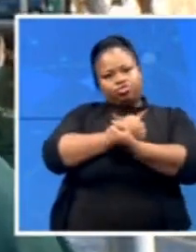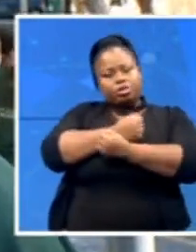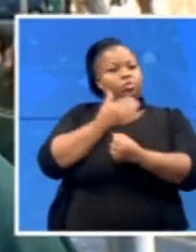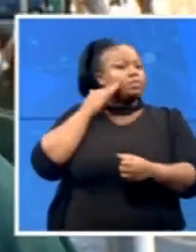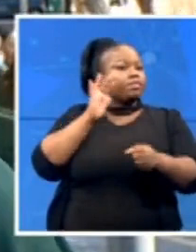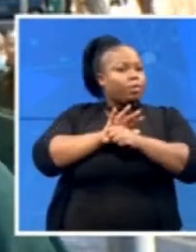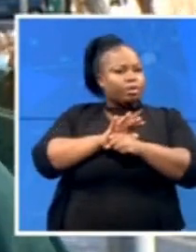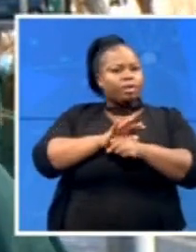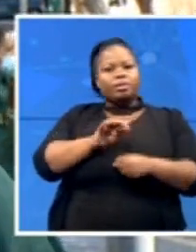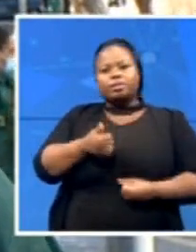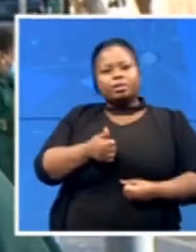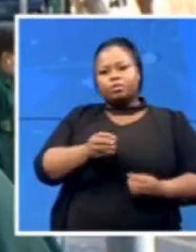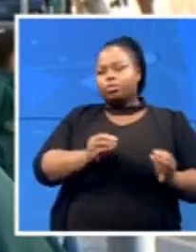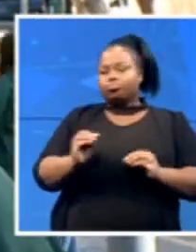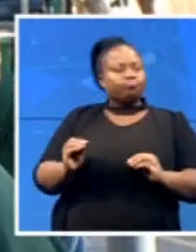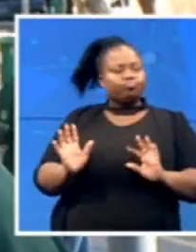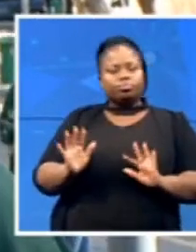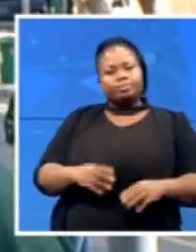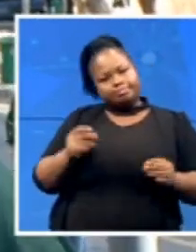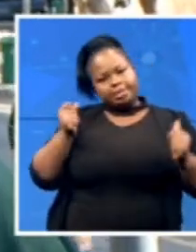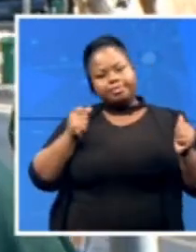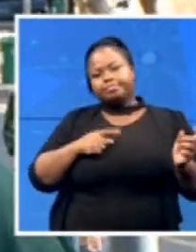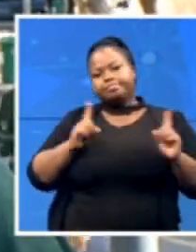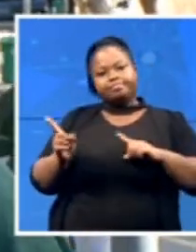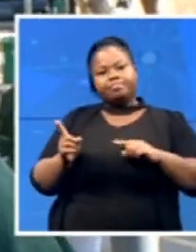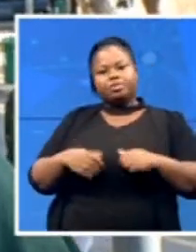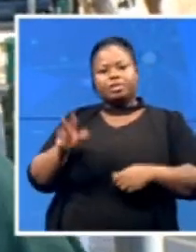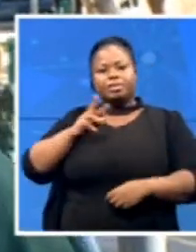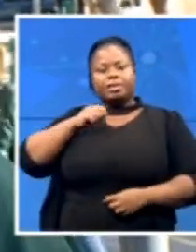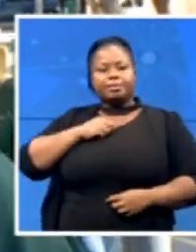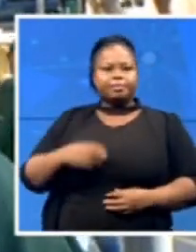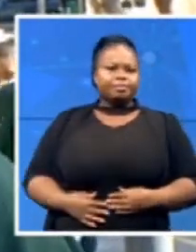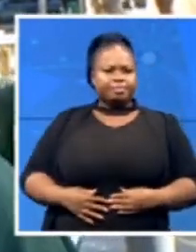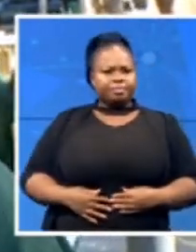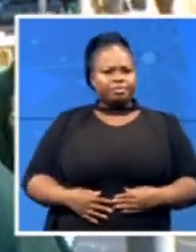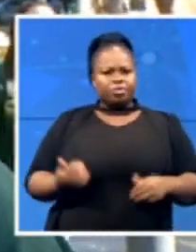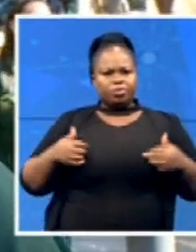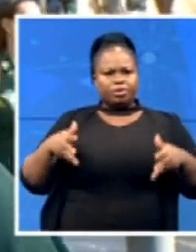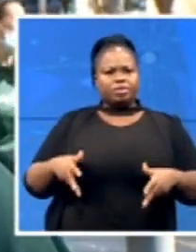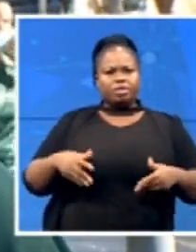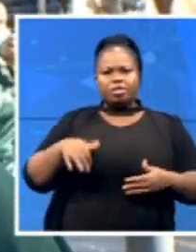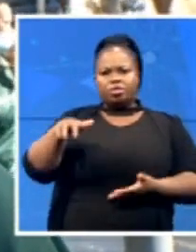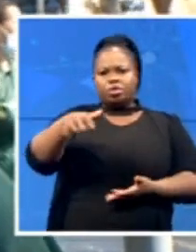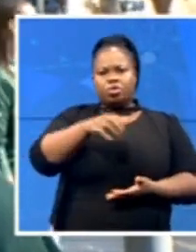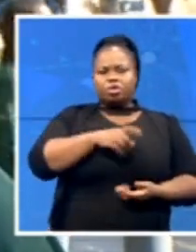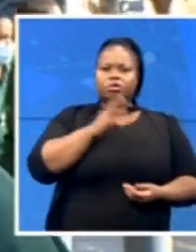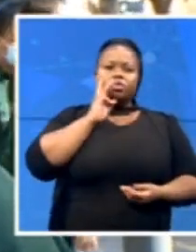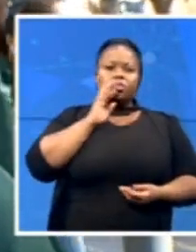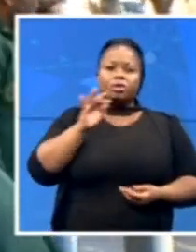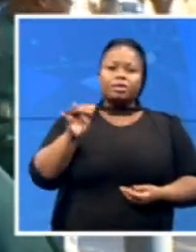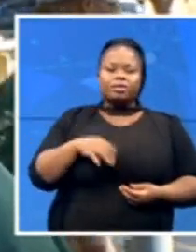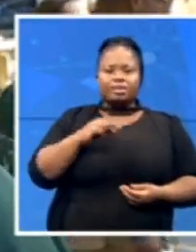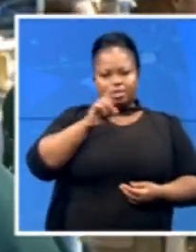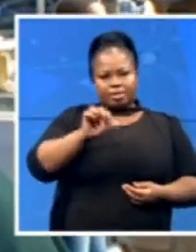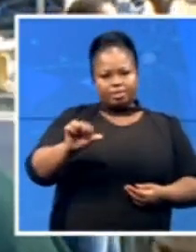leaves immediately for KZN. And how long will you be here collecting water? We will be here until next week and Saturday. So we will be here